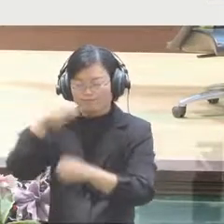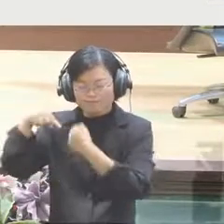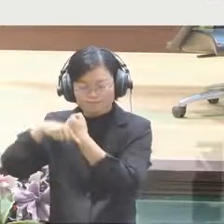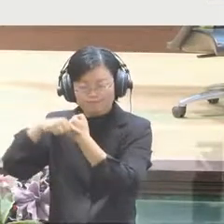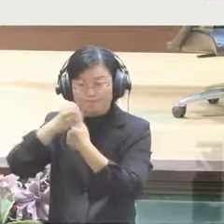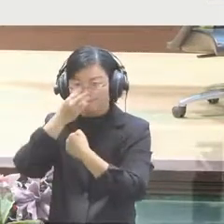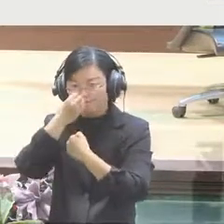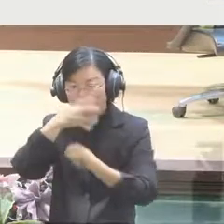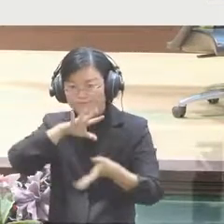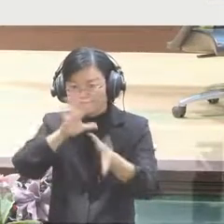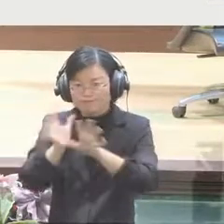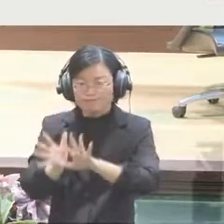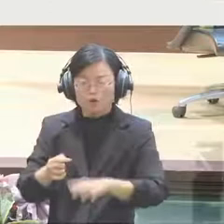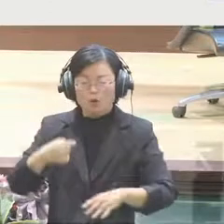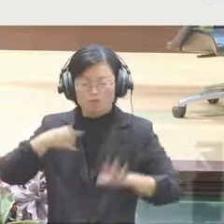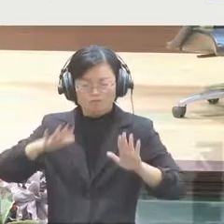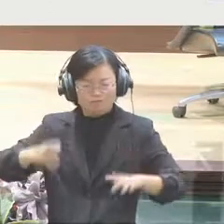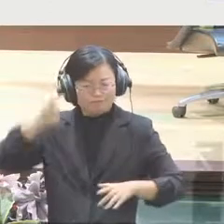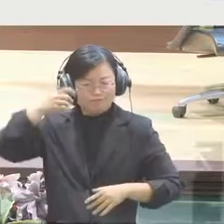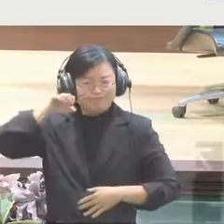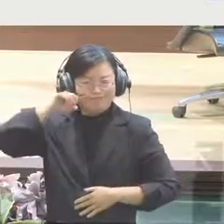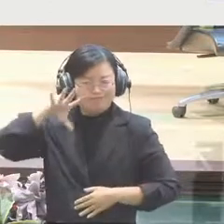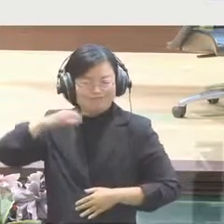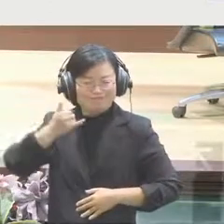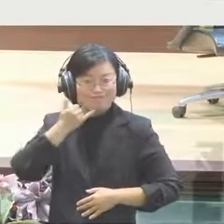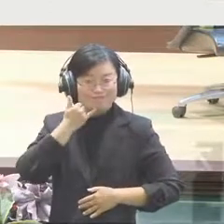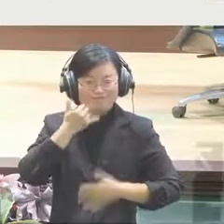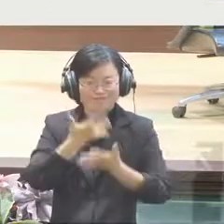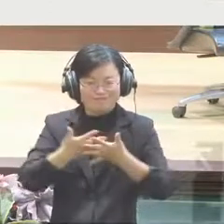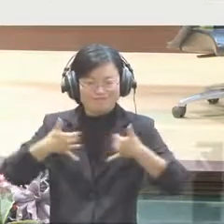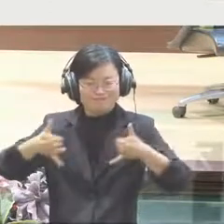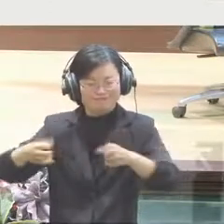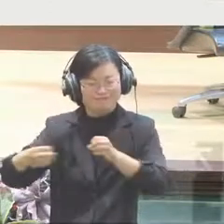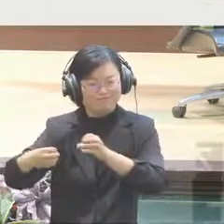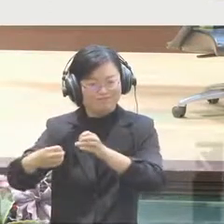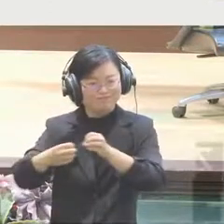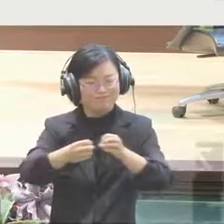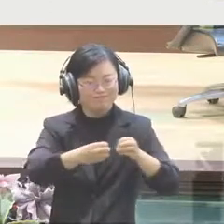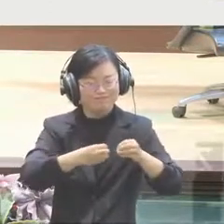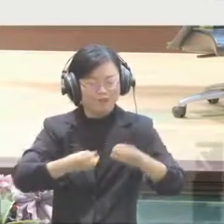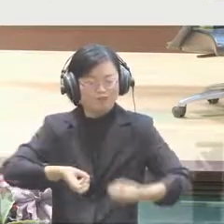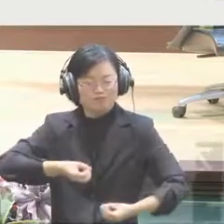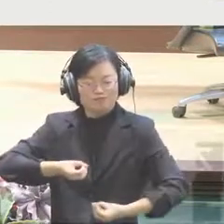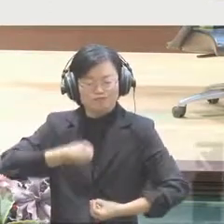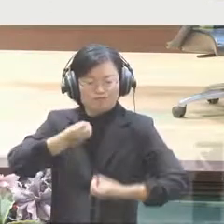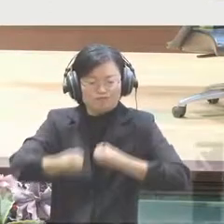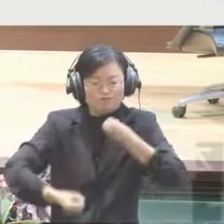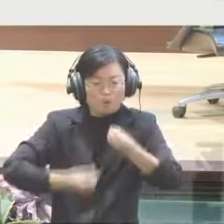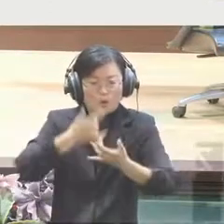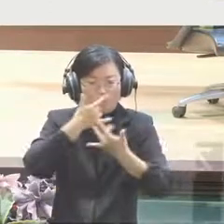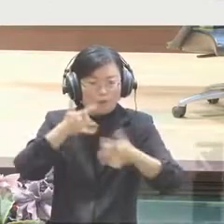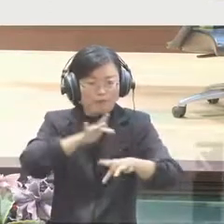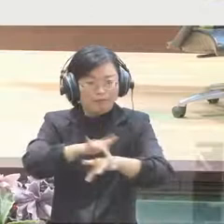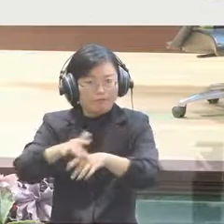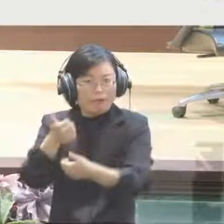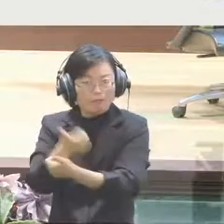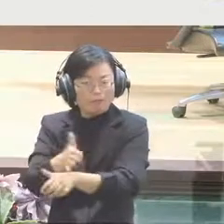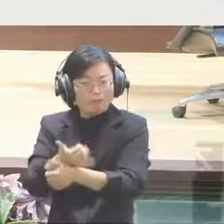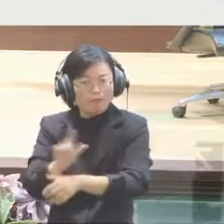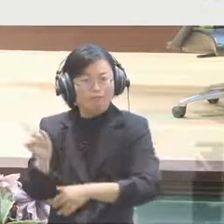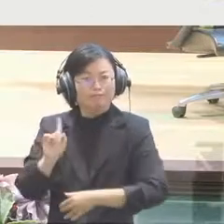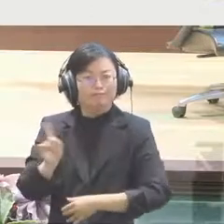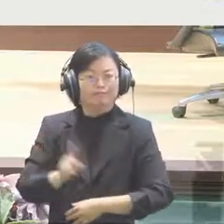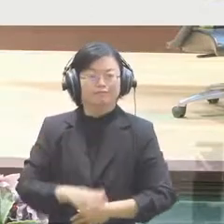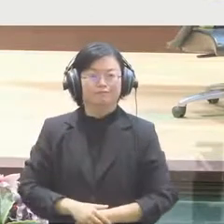share with all of you about our experience and also we are looking forward to learn a lot of things from all the